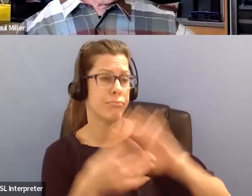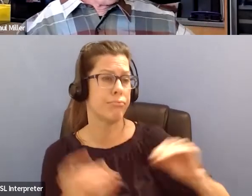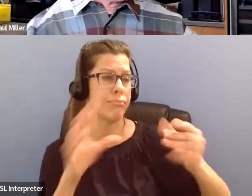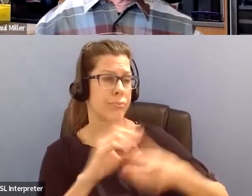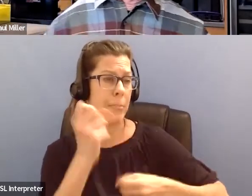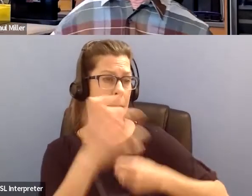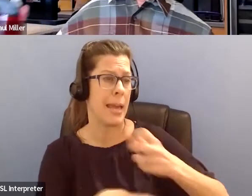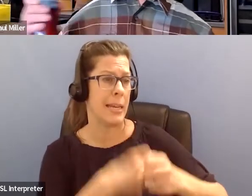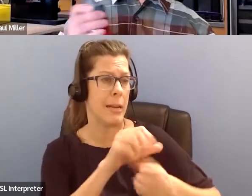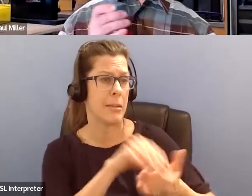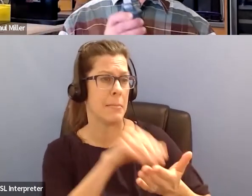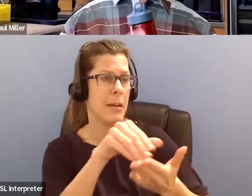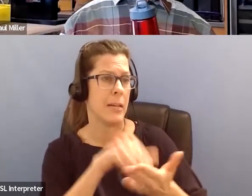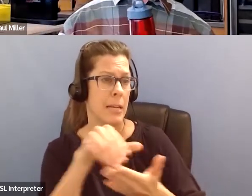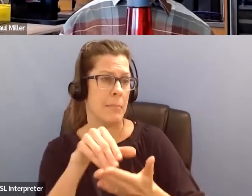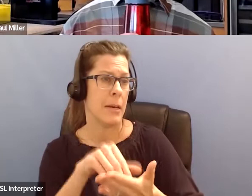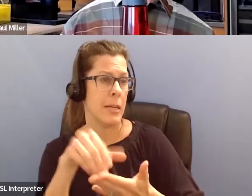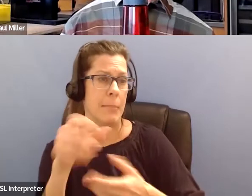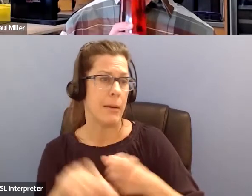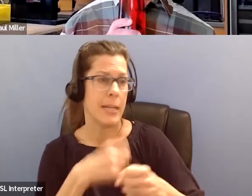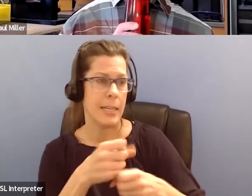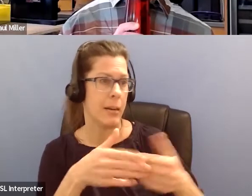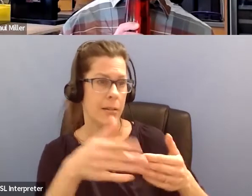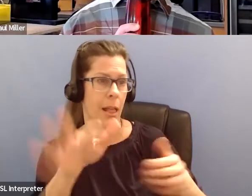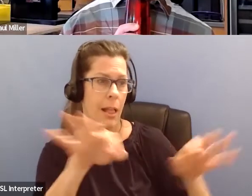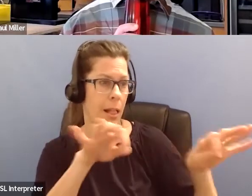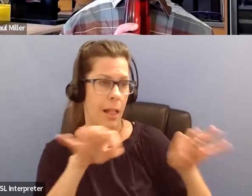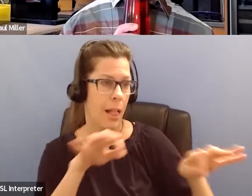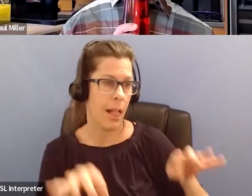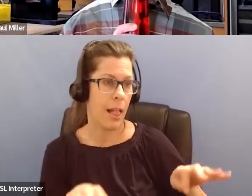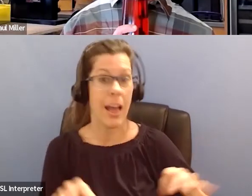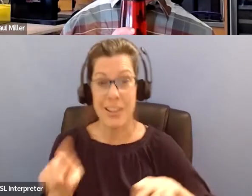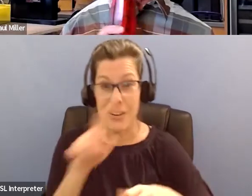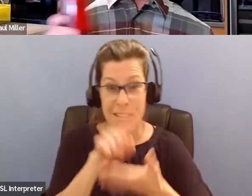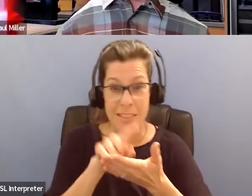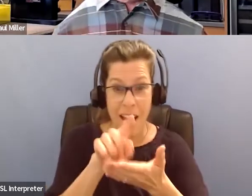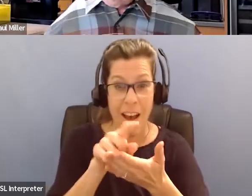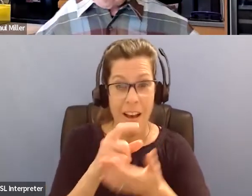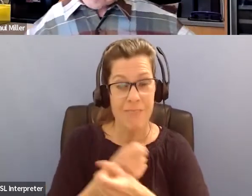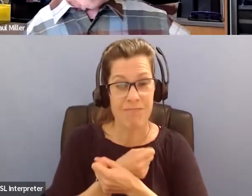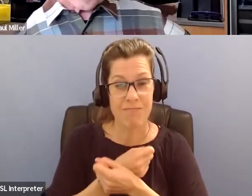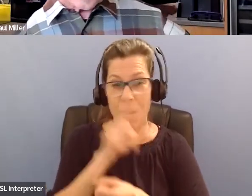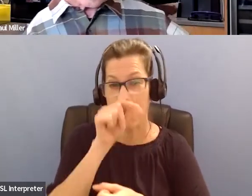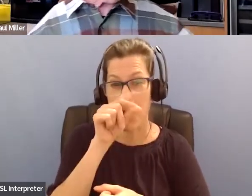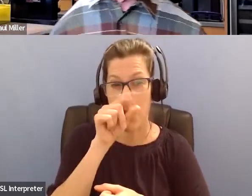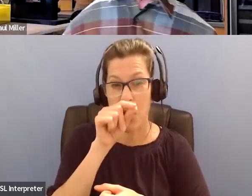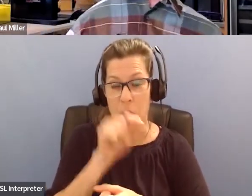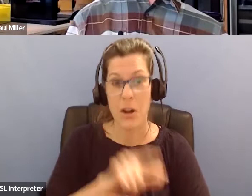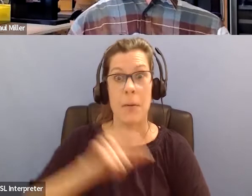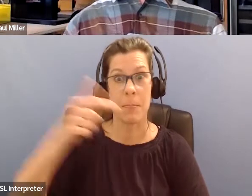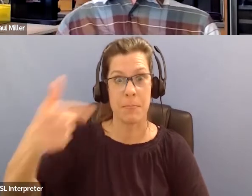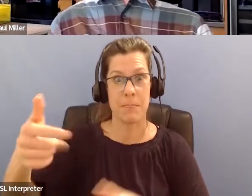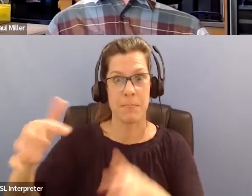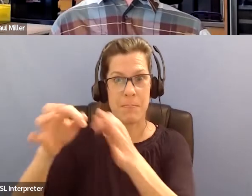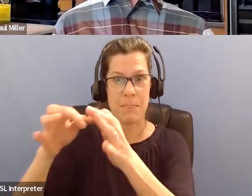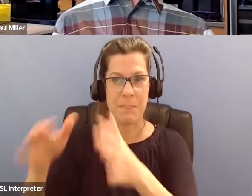And evidently very much in love with birds, which is wonderful. Hey, totally switching from birds to your